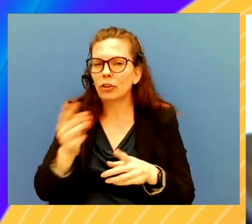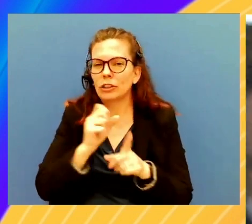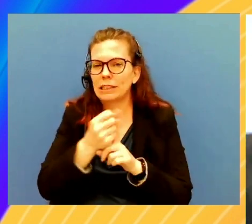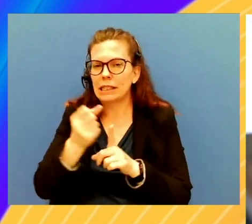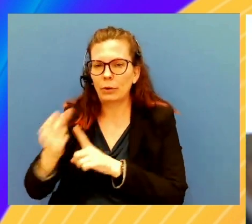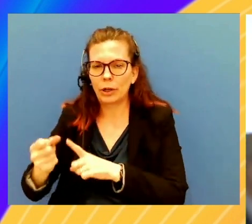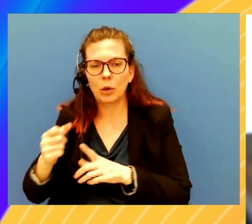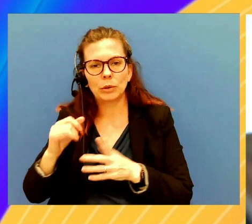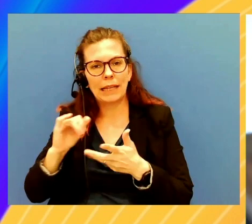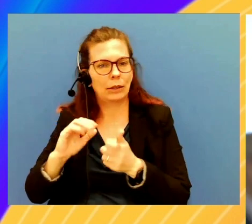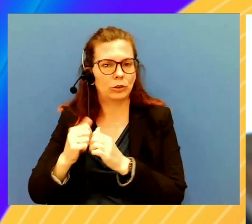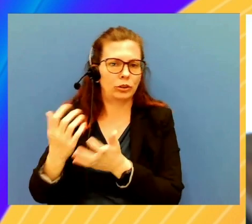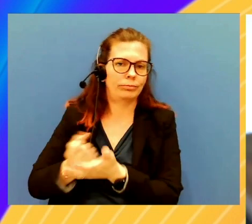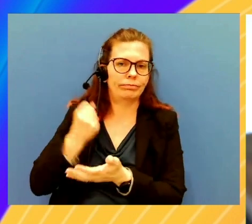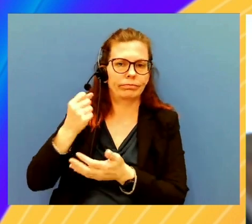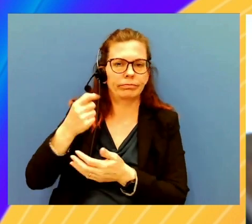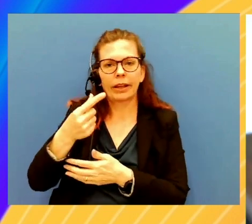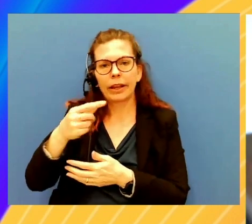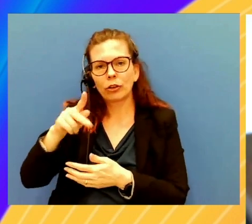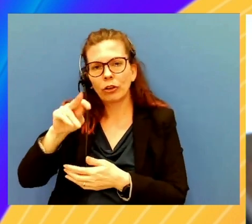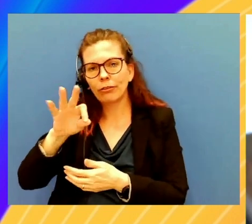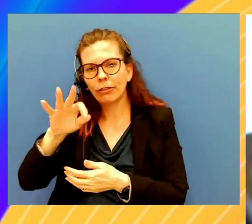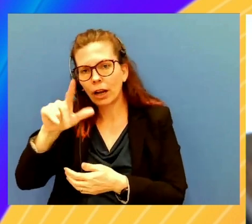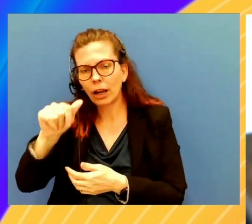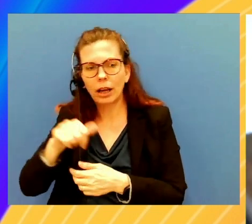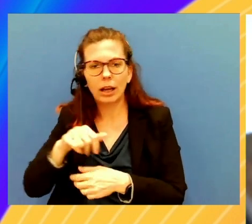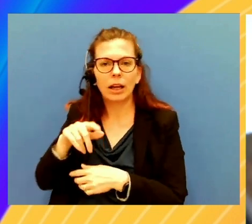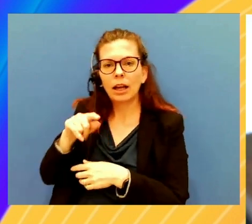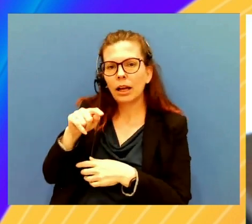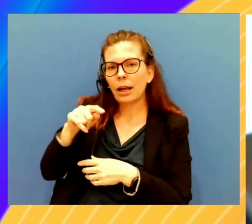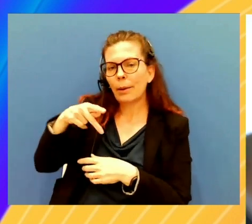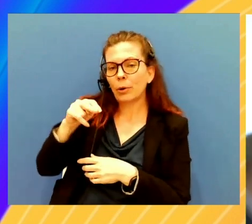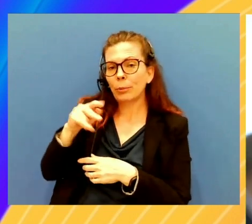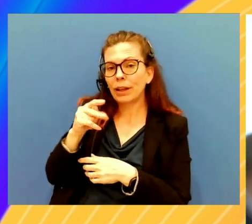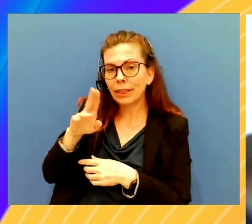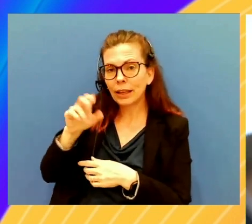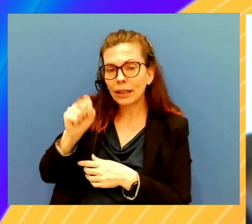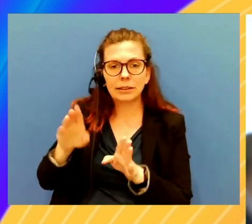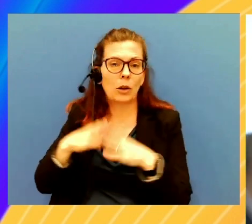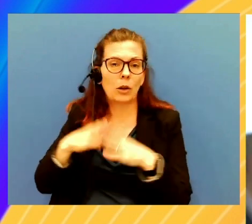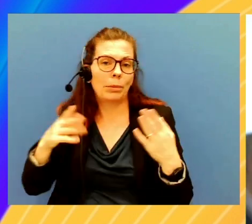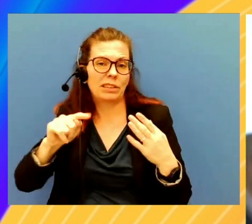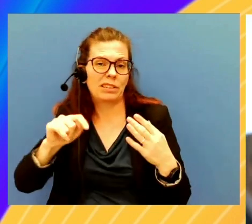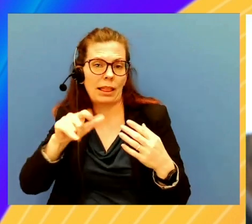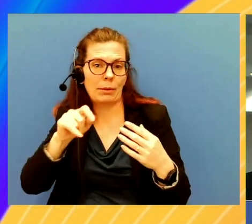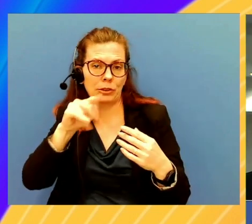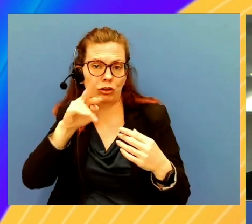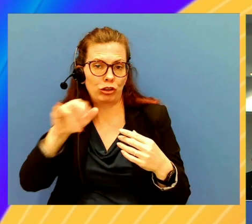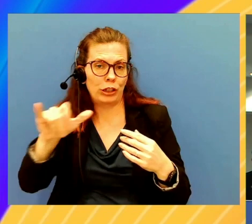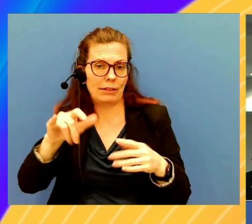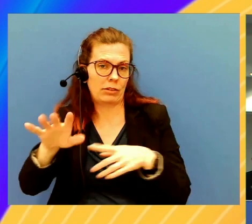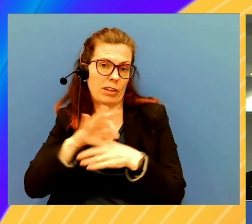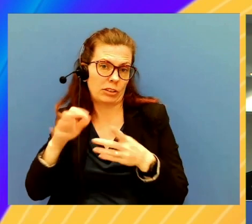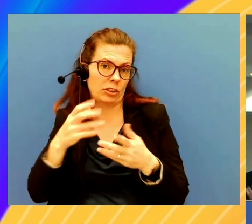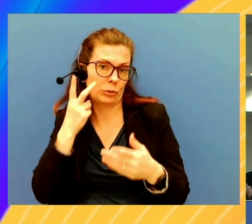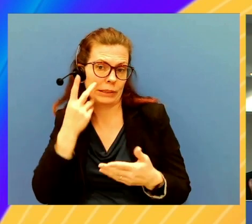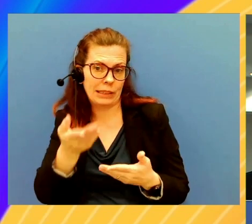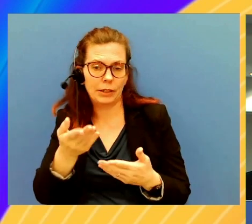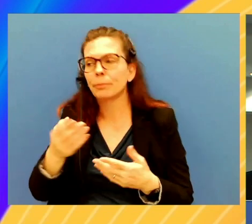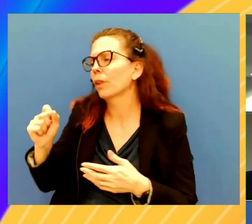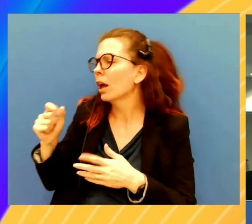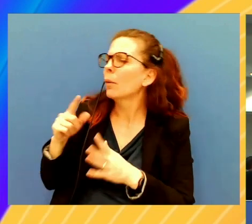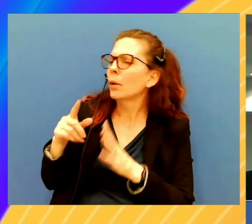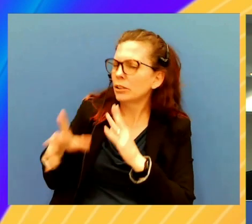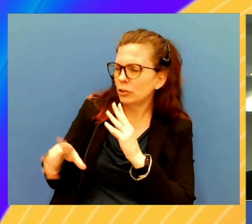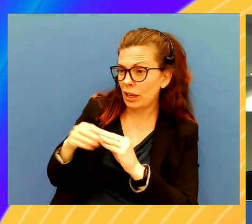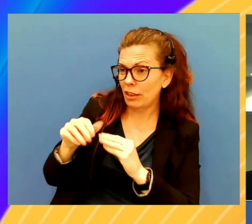Prometheus, Grafana, and OpenTelemetry to provide similar functionality like what you see here. I do want to add, there's AWS documents